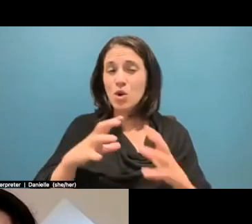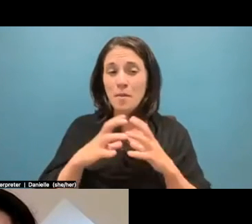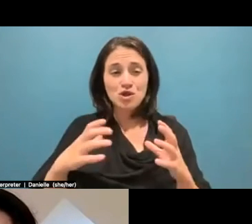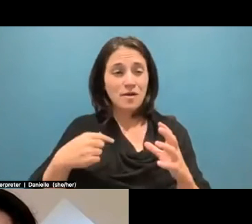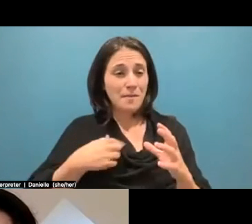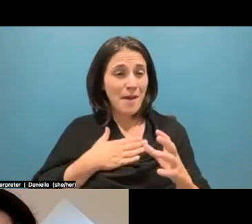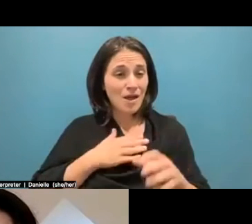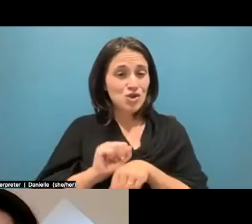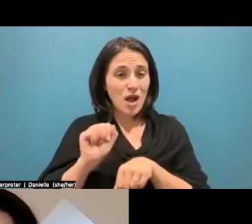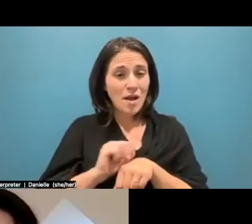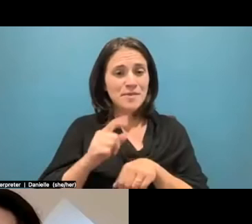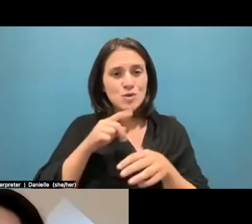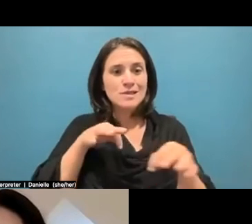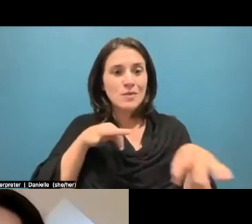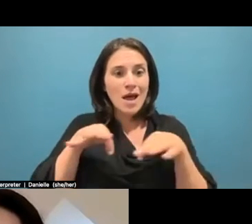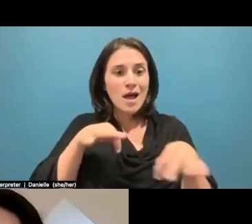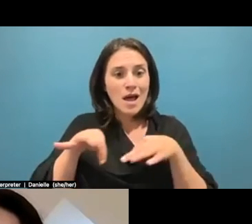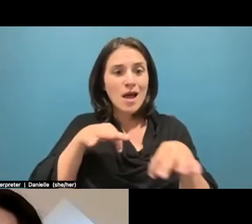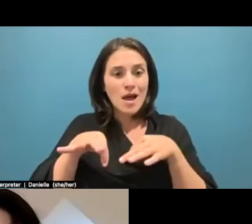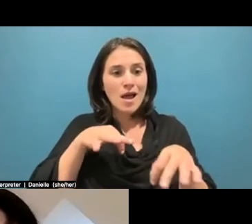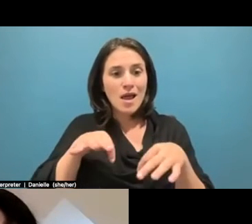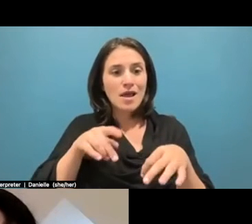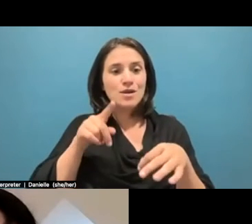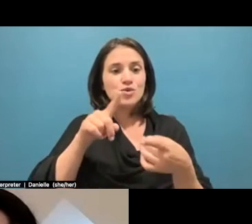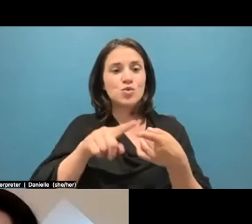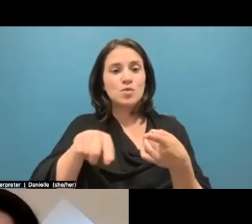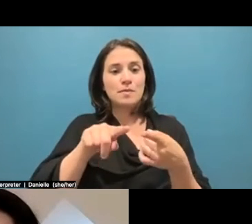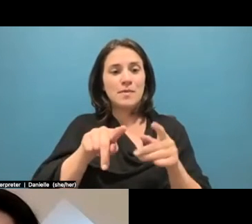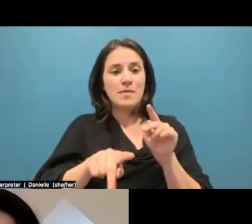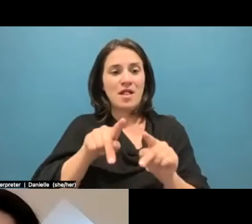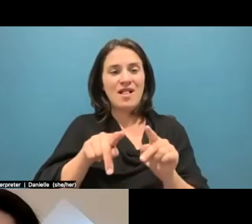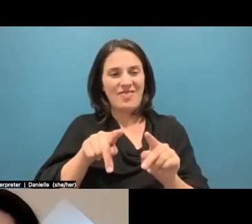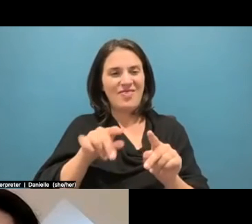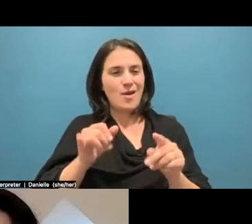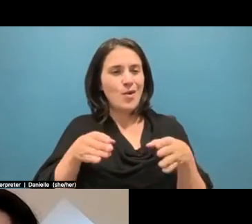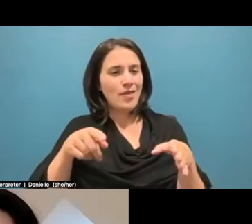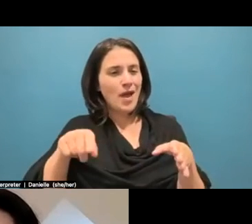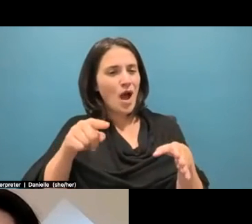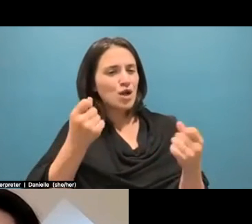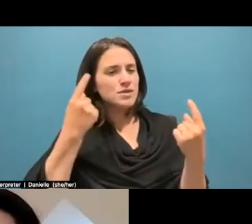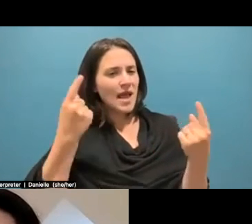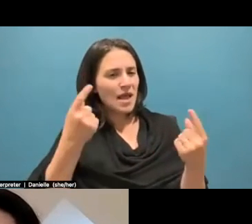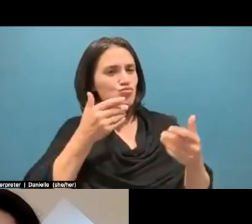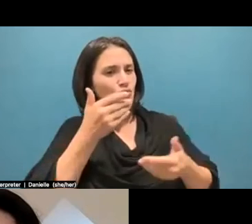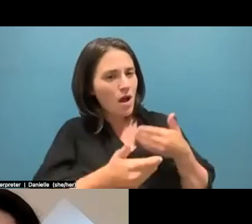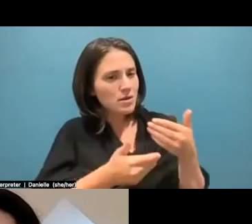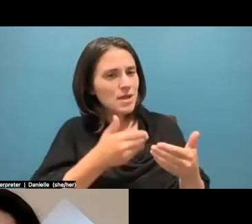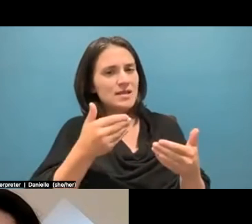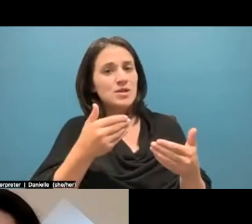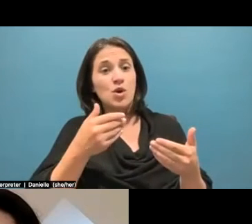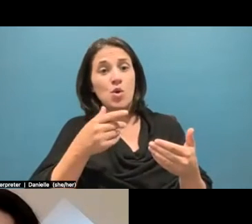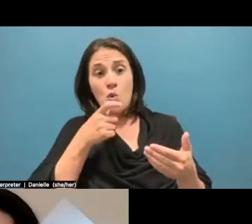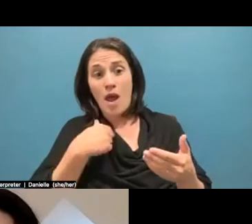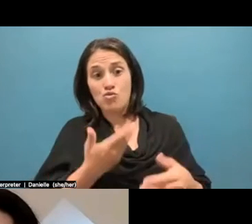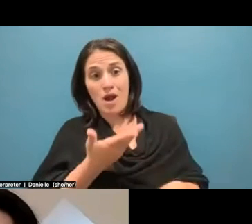people. Um, so they're understanding the process of like what, where, how this work is being done, where it's going to go, who I'm answering